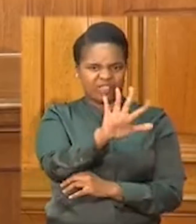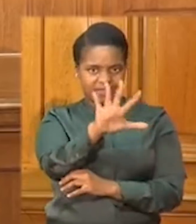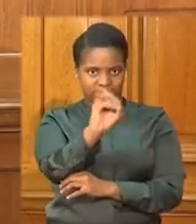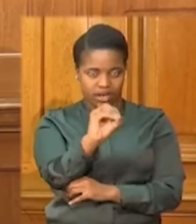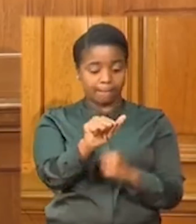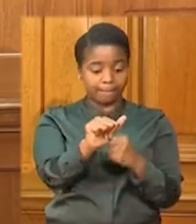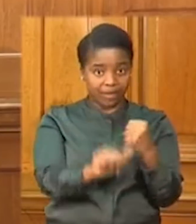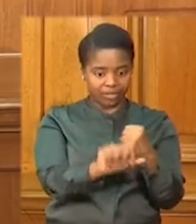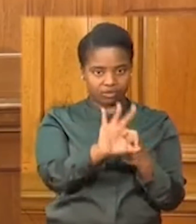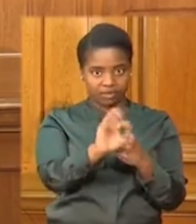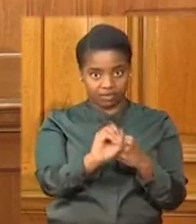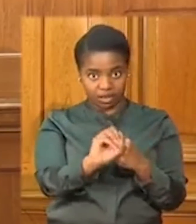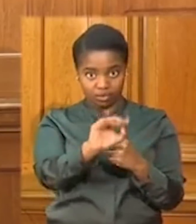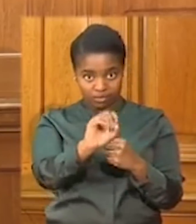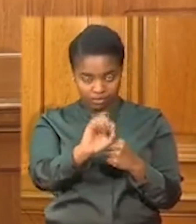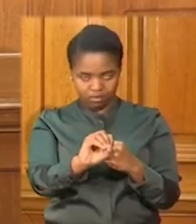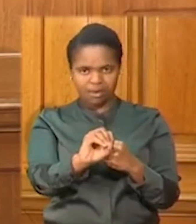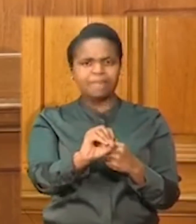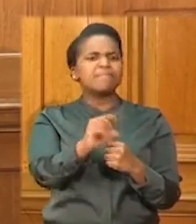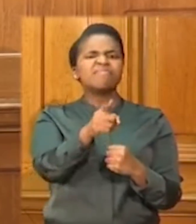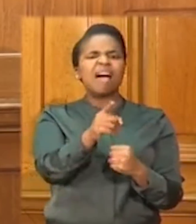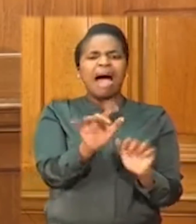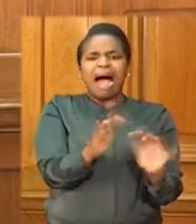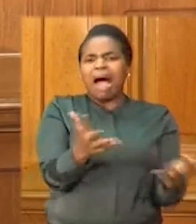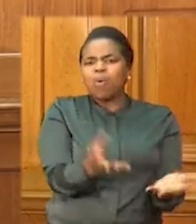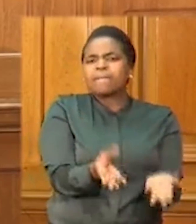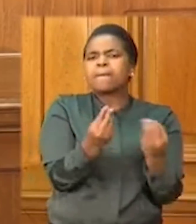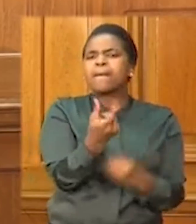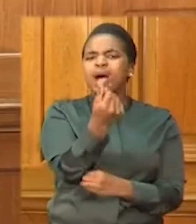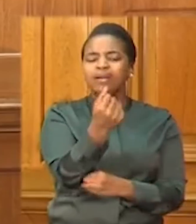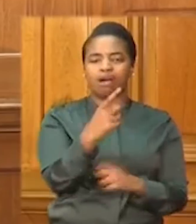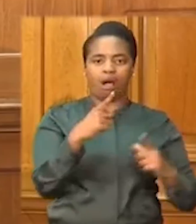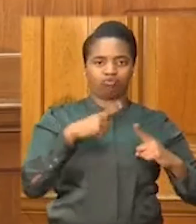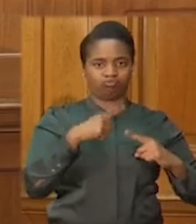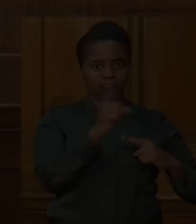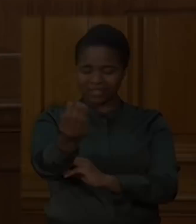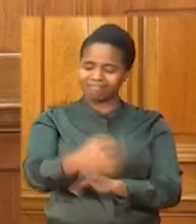to access and the application for this funding.